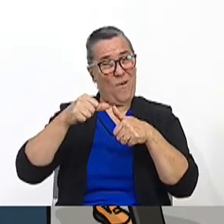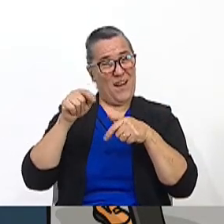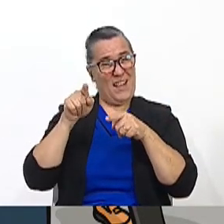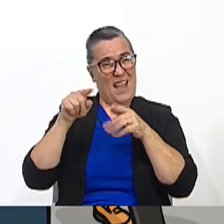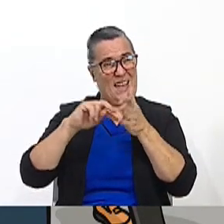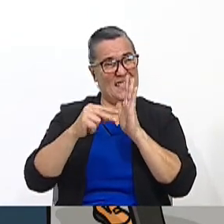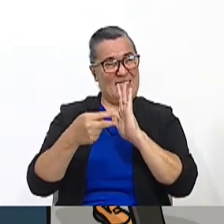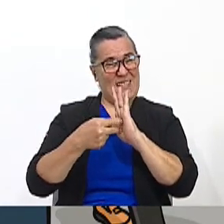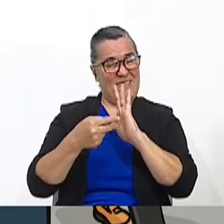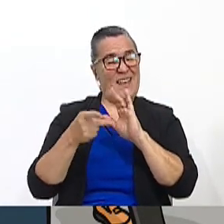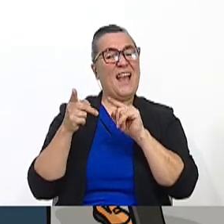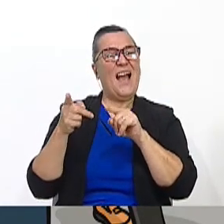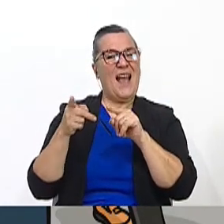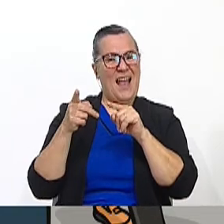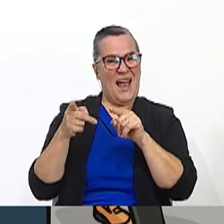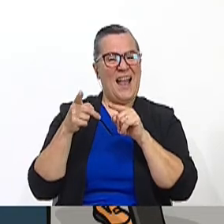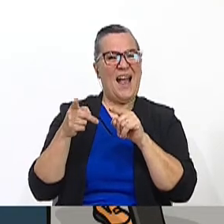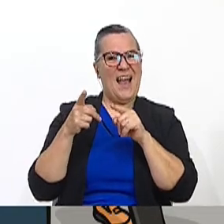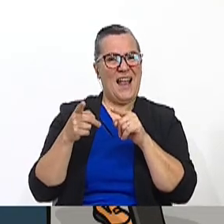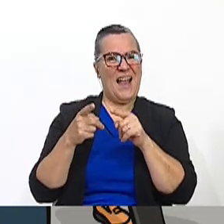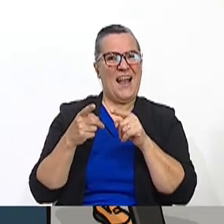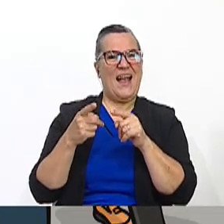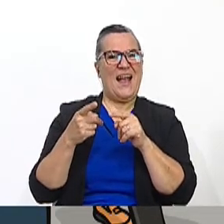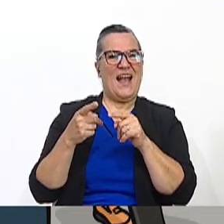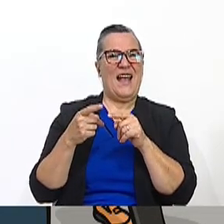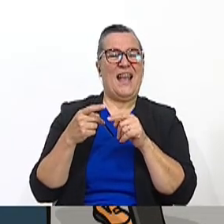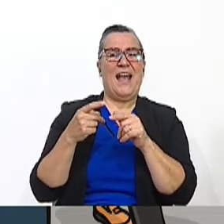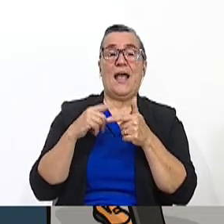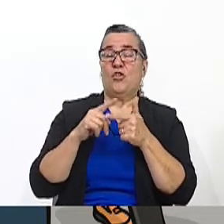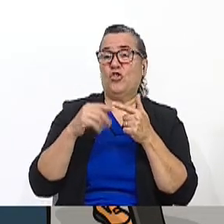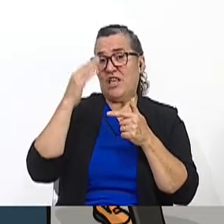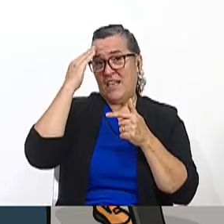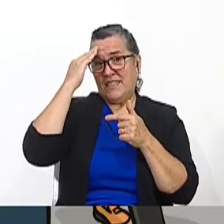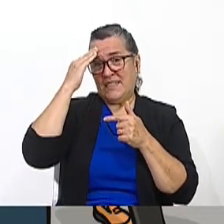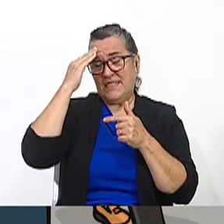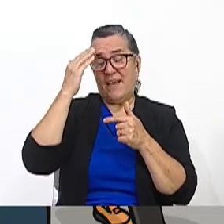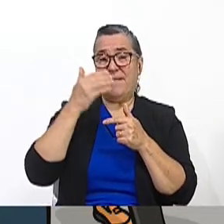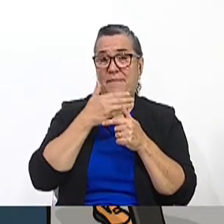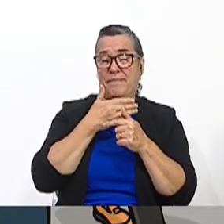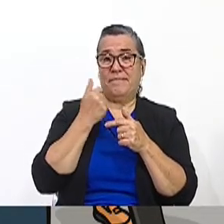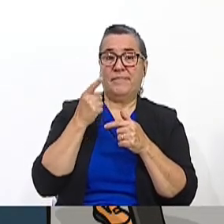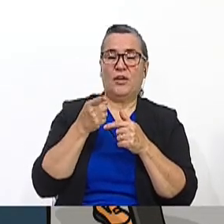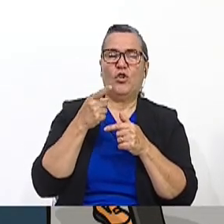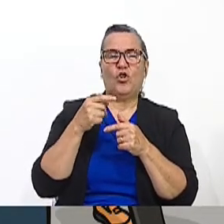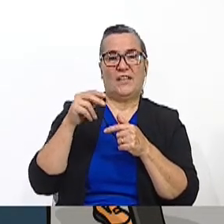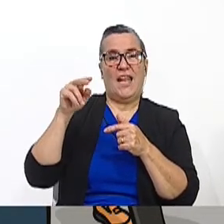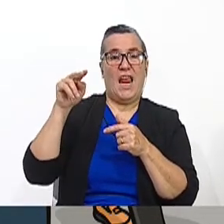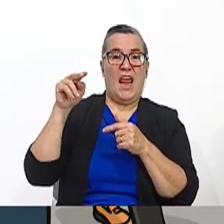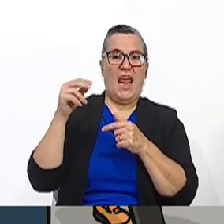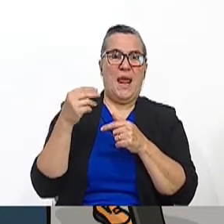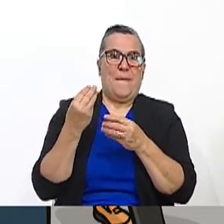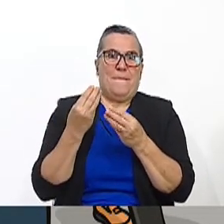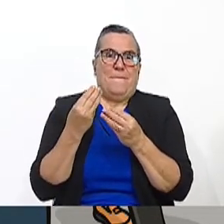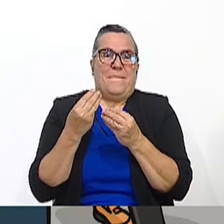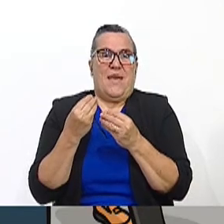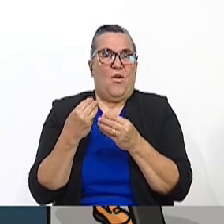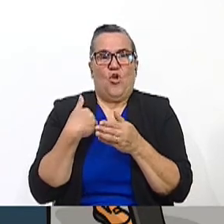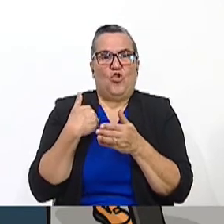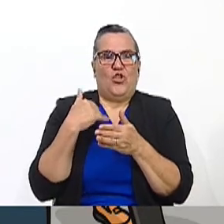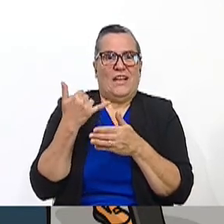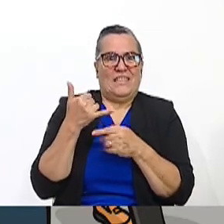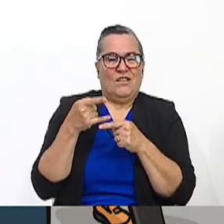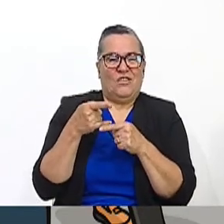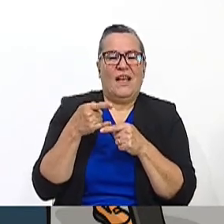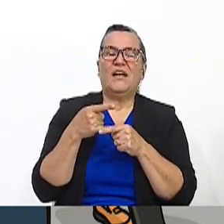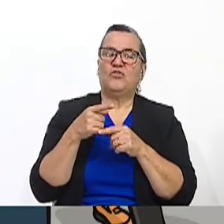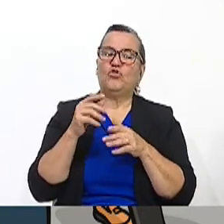Uh-huh. Very good. Well, now that you know more about nomophobia, uh, we can prepare your speech. But